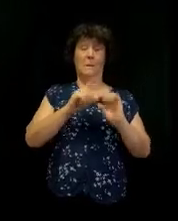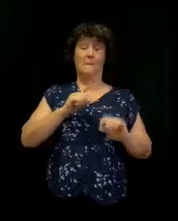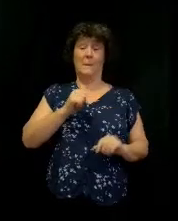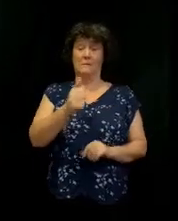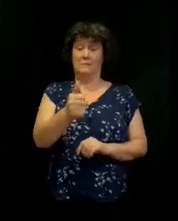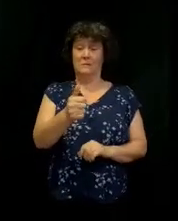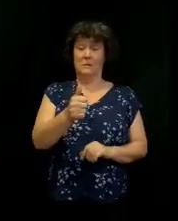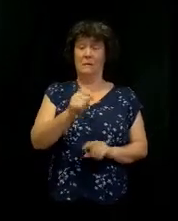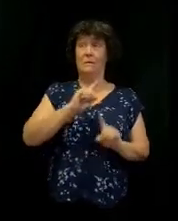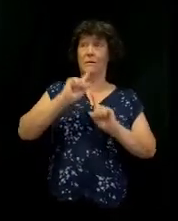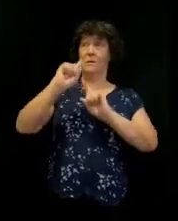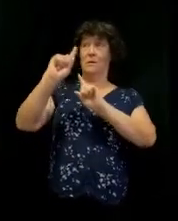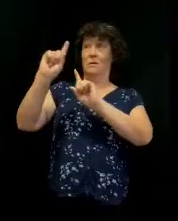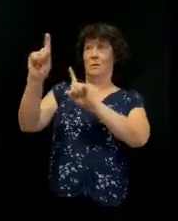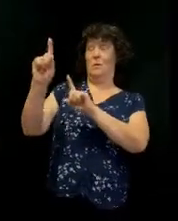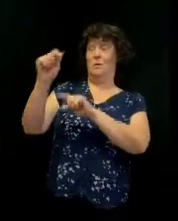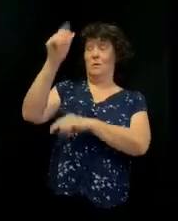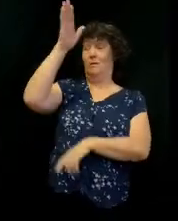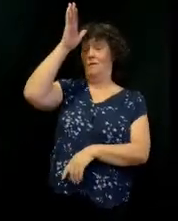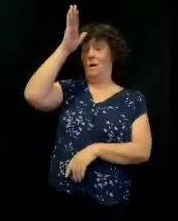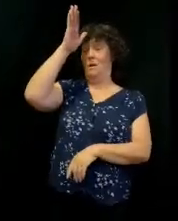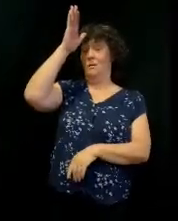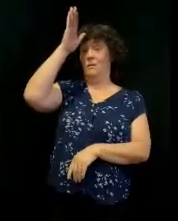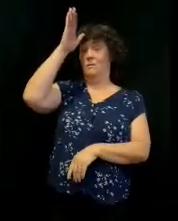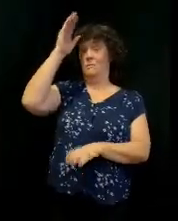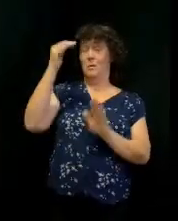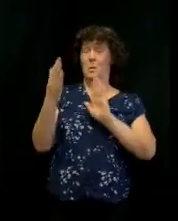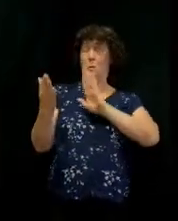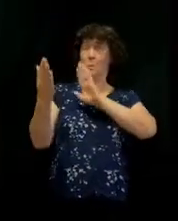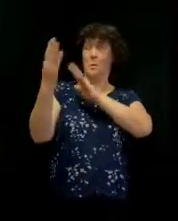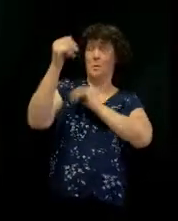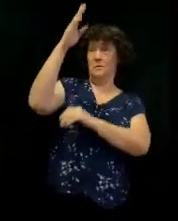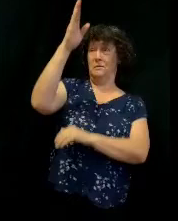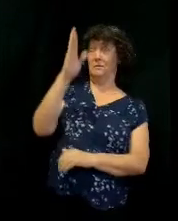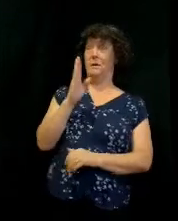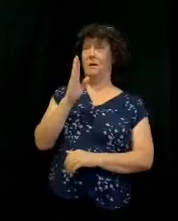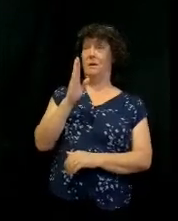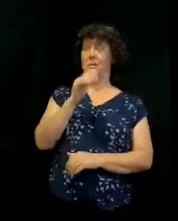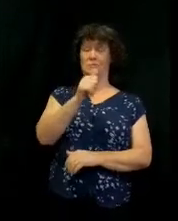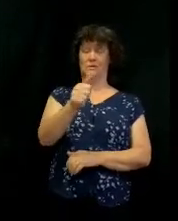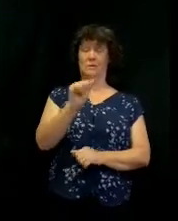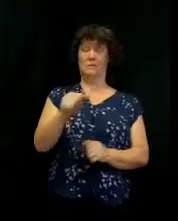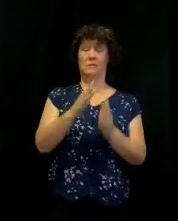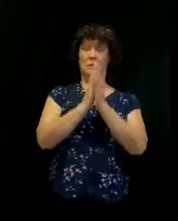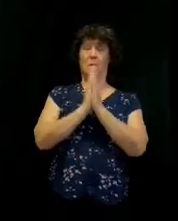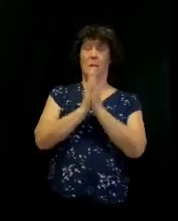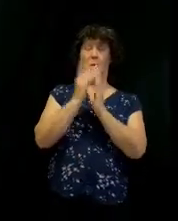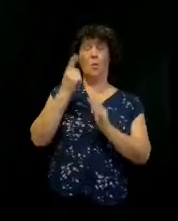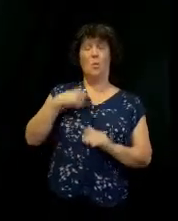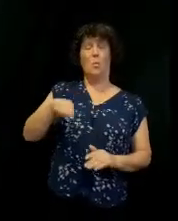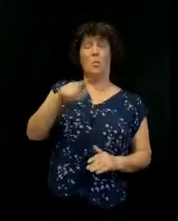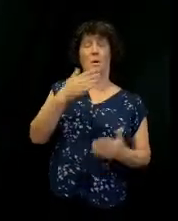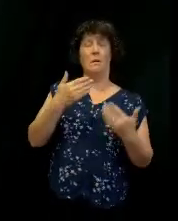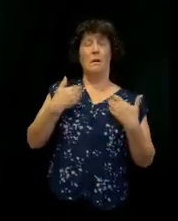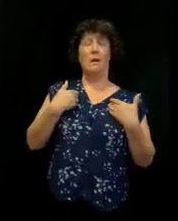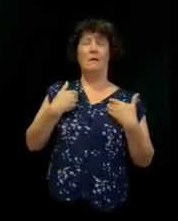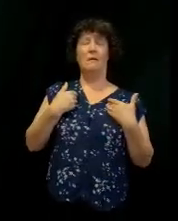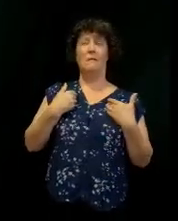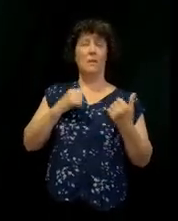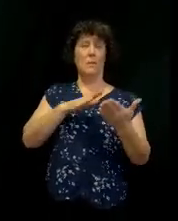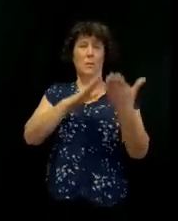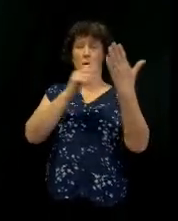of your high priest, Jesus Christ. You have an advocate with the Father. You and I can step in to the presence of the Lord.